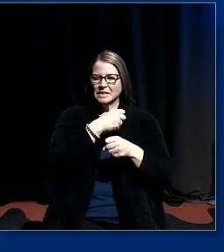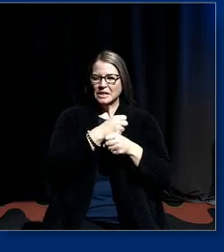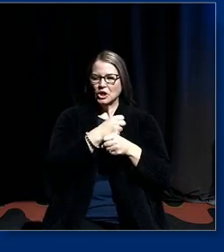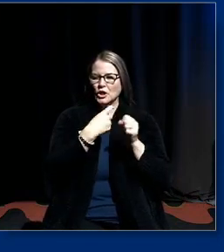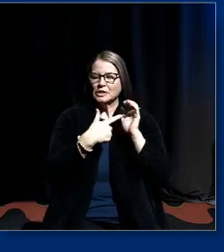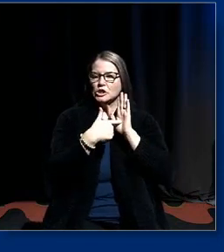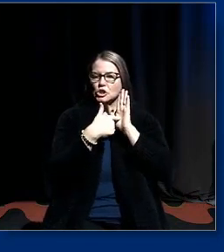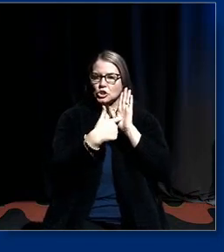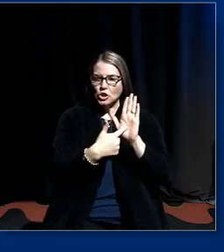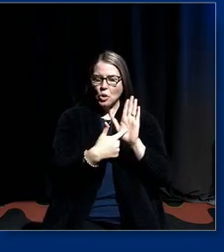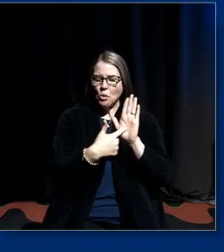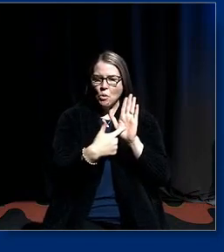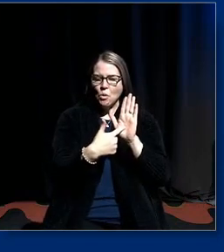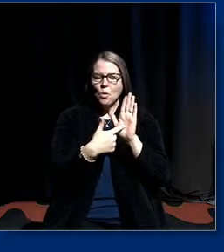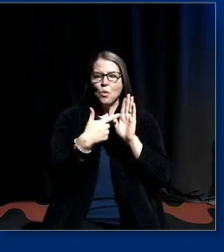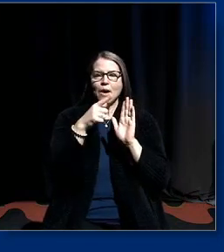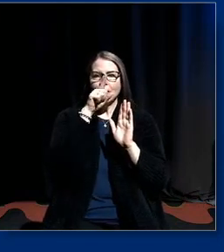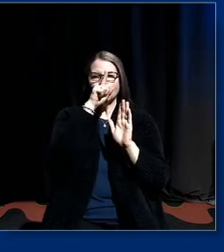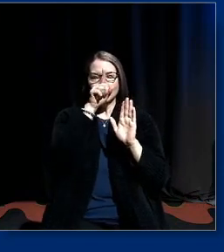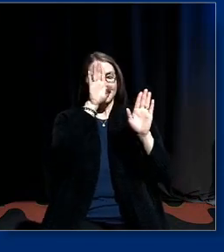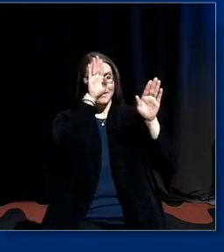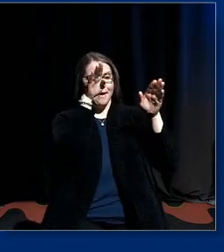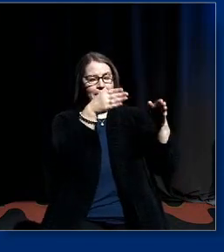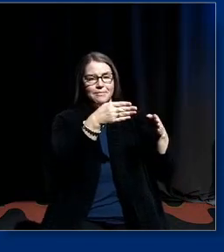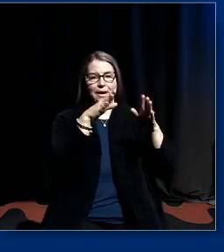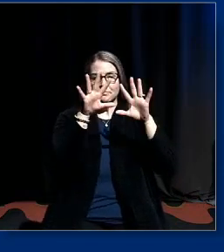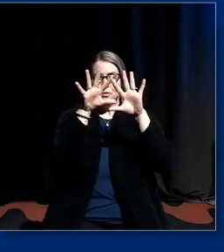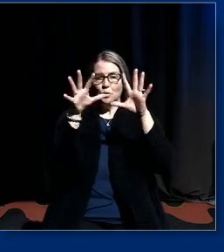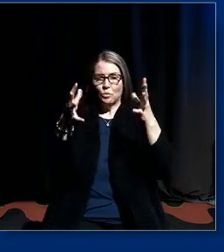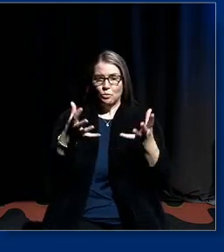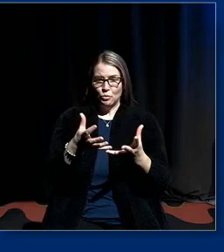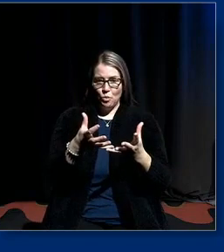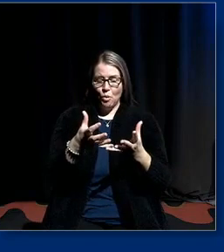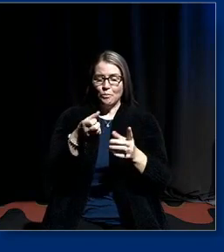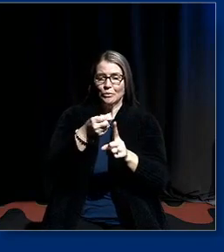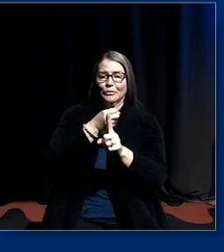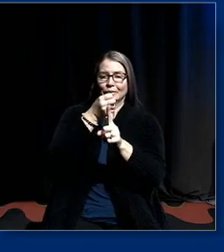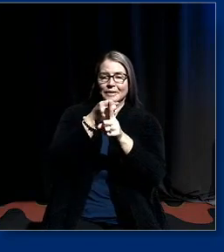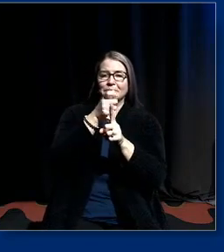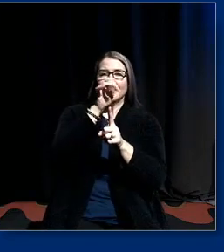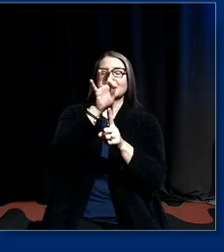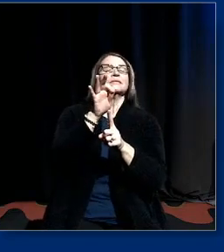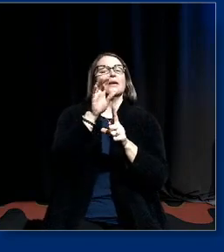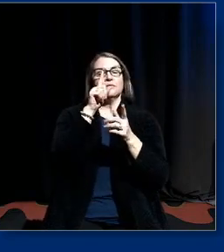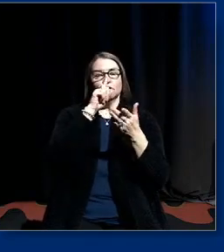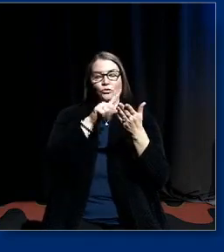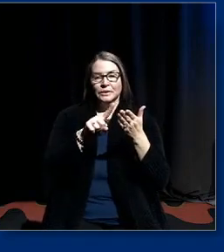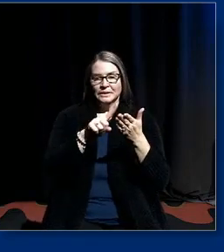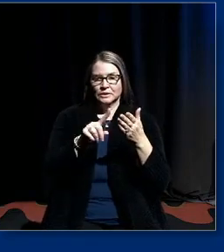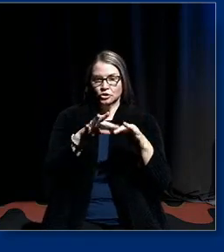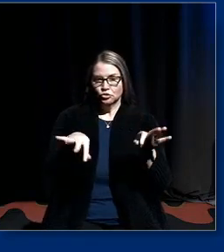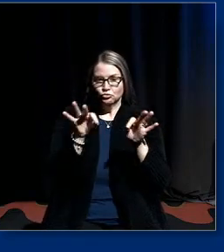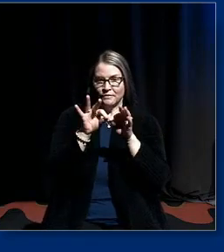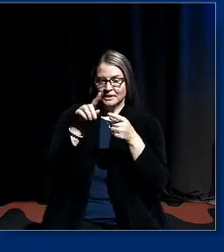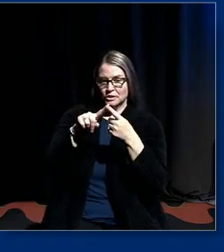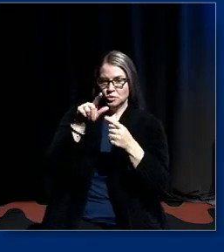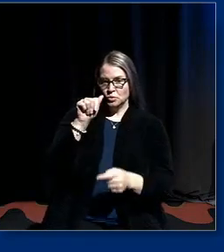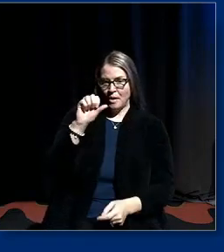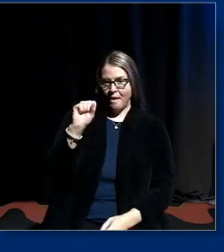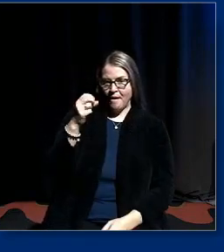show and highlight the global footprint of of research that's very relevant to ash